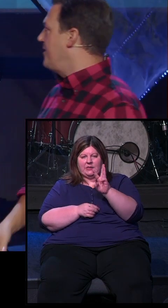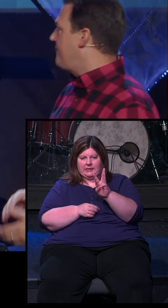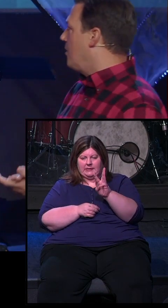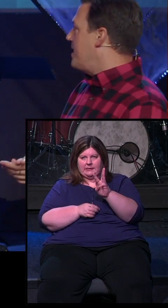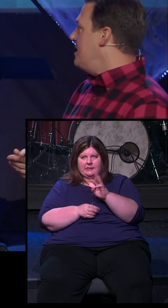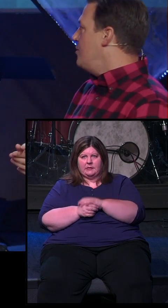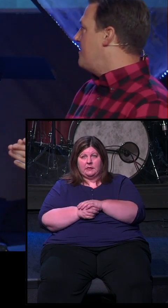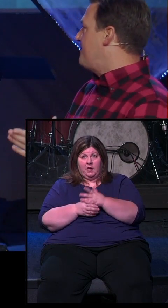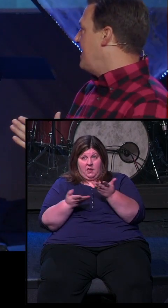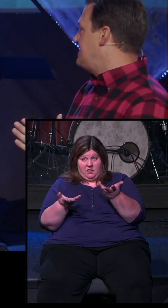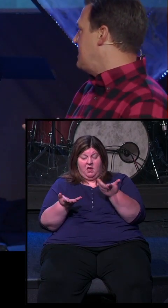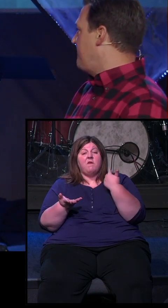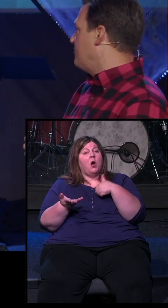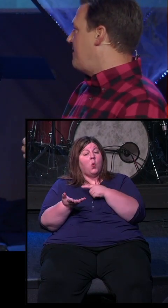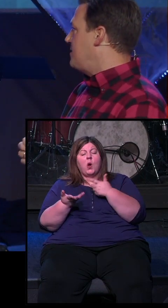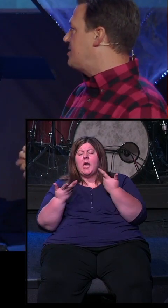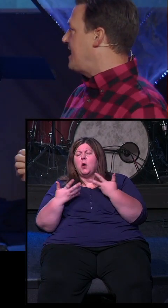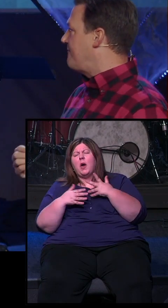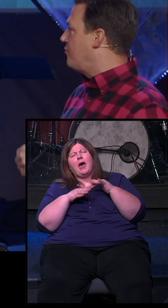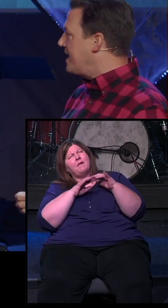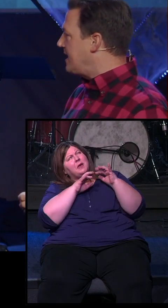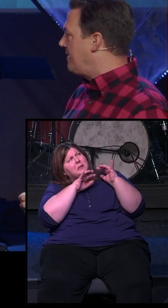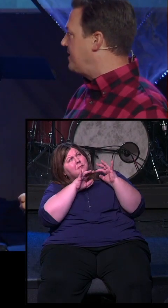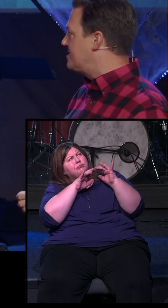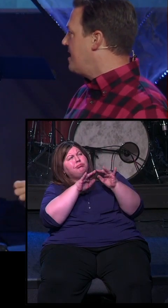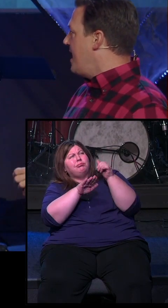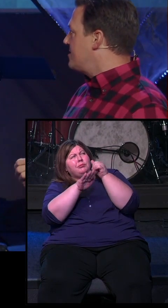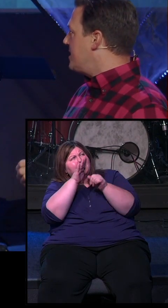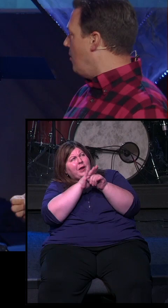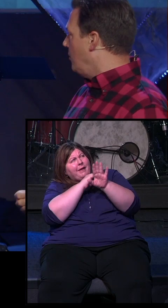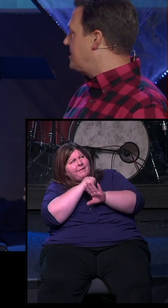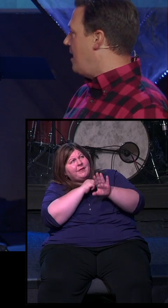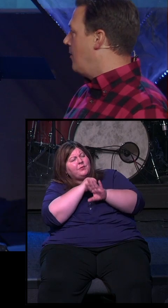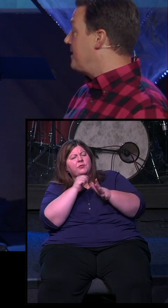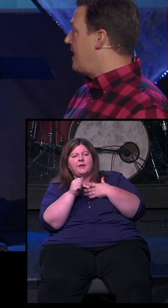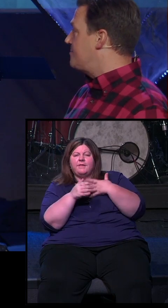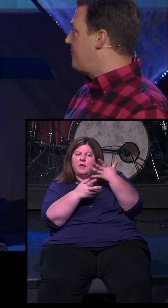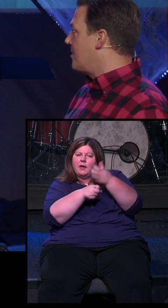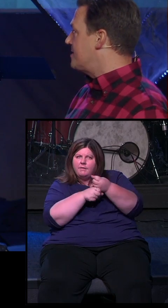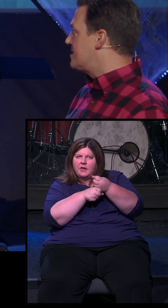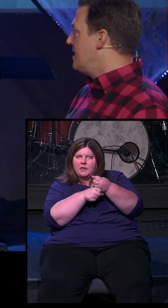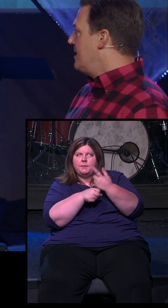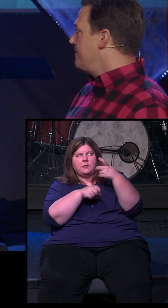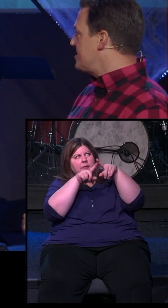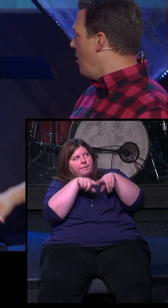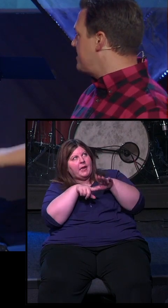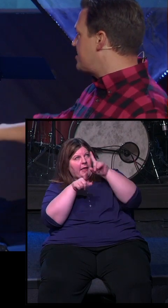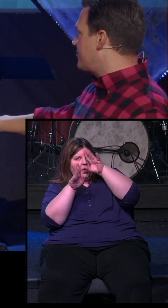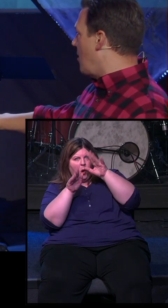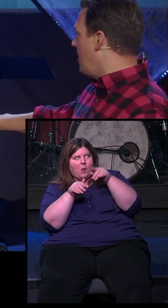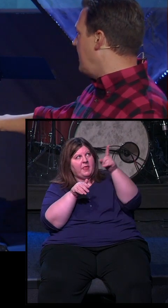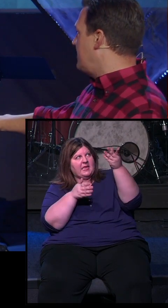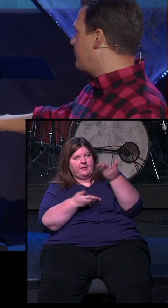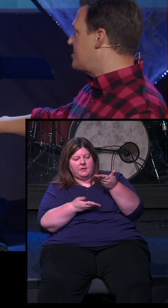says, Therefore we who have fled to him for refuge can have great confidence as we hold to the hope that lies before us. This